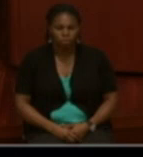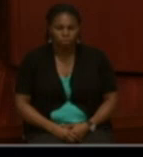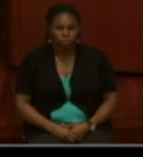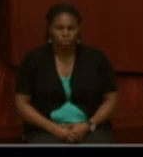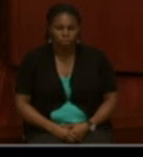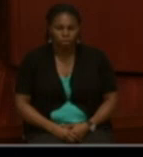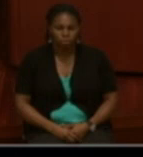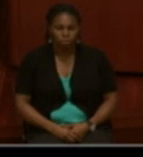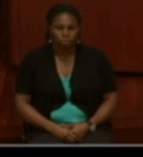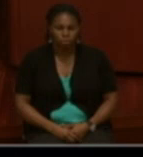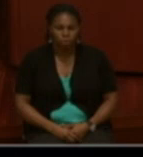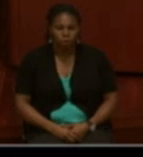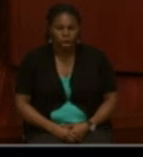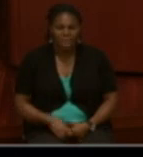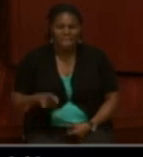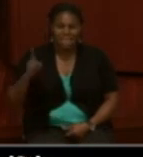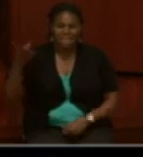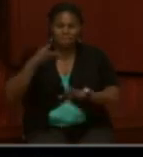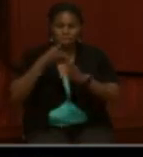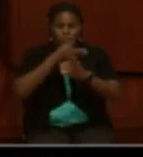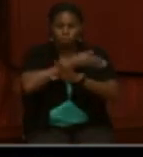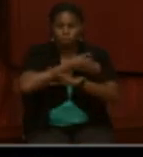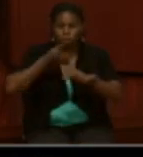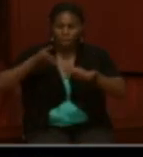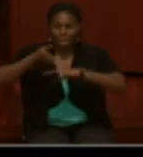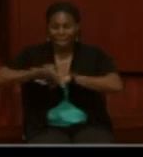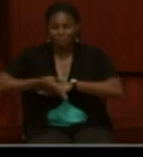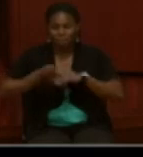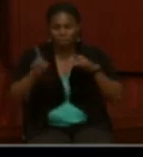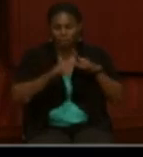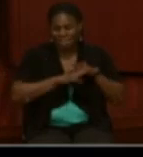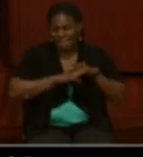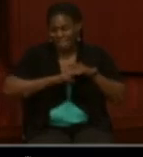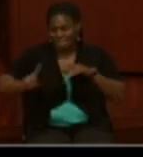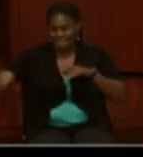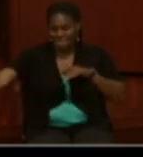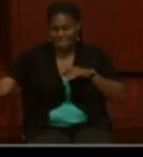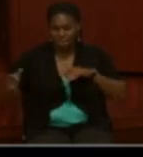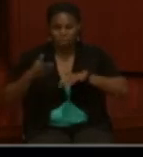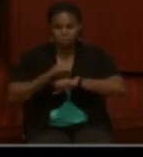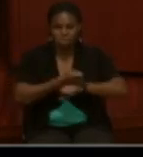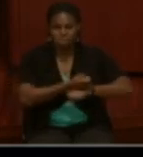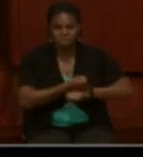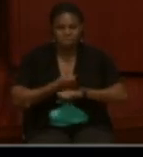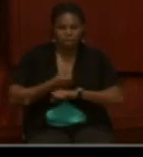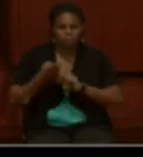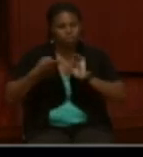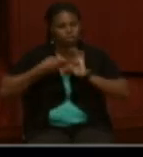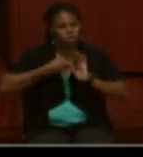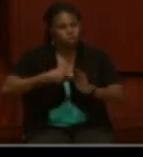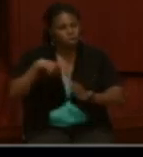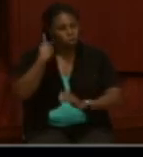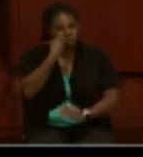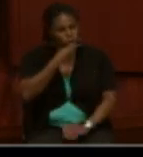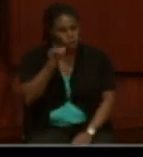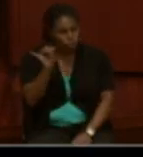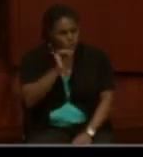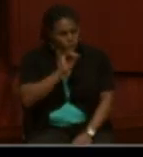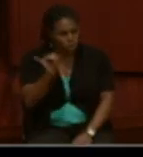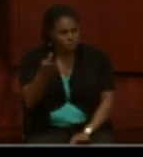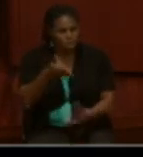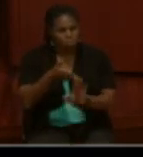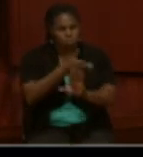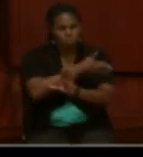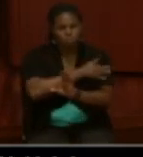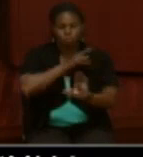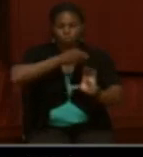This is a before and after shot of escaped slave Hubbard Pryor showing what he looked like prior to joining the